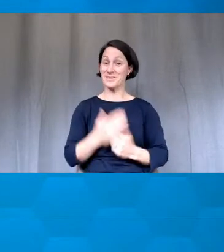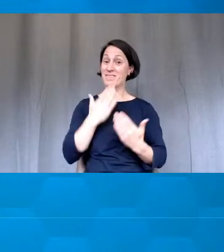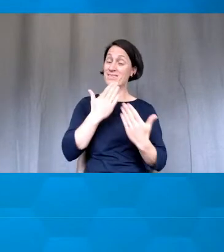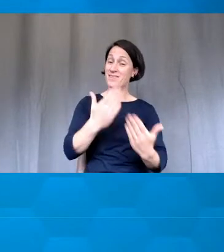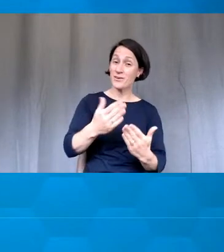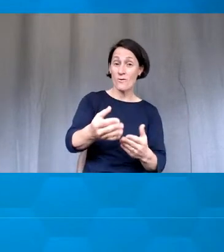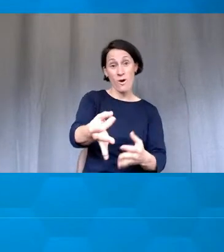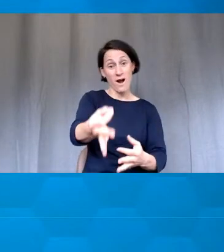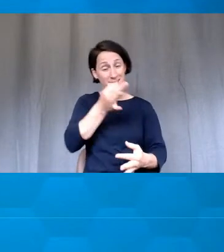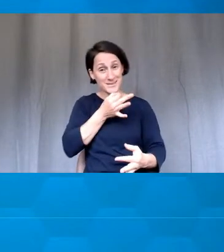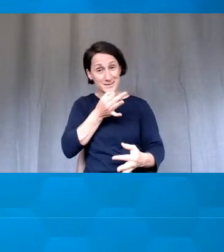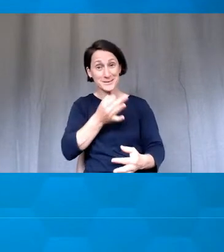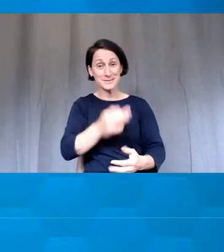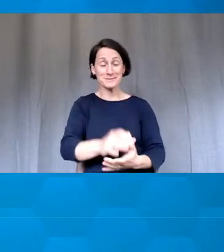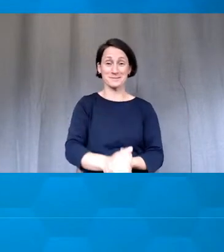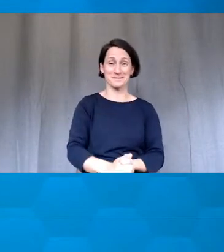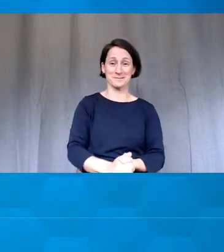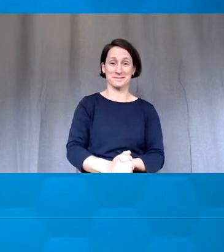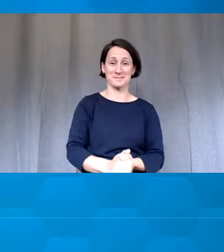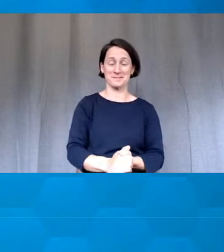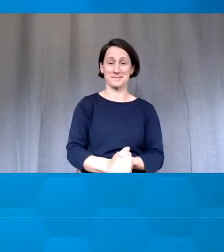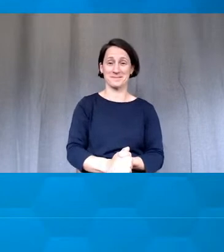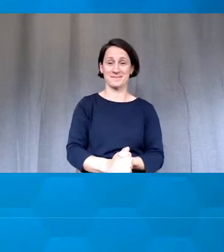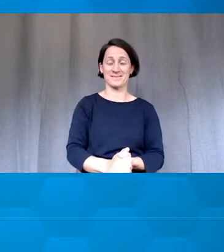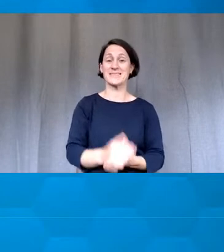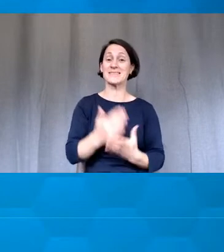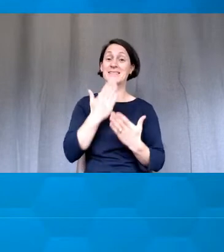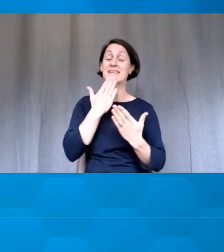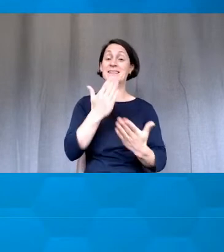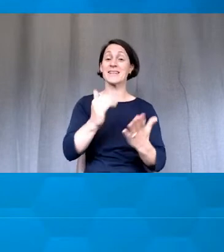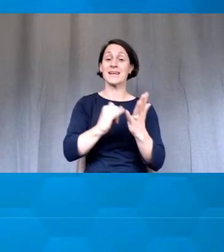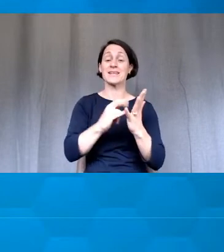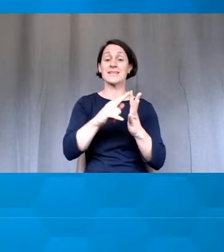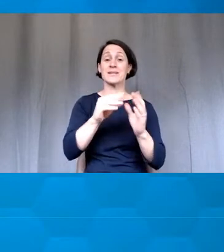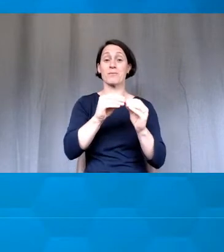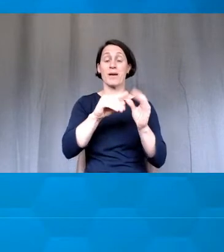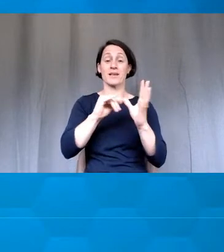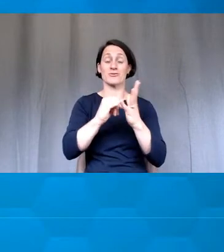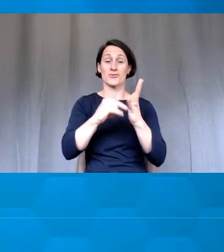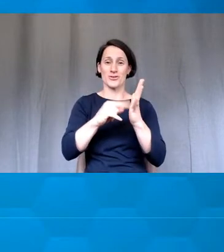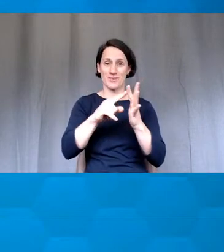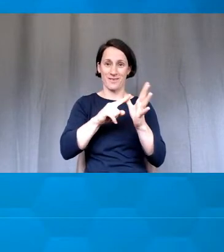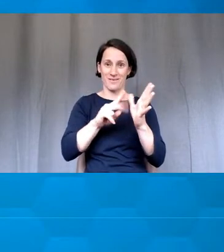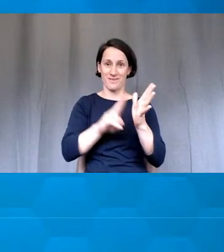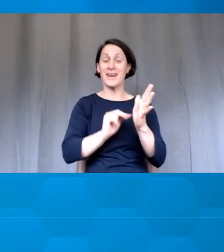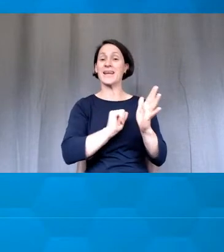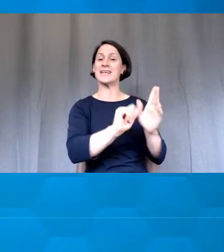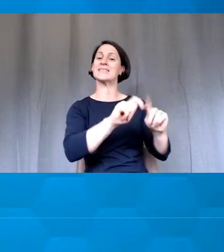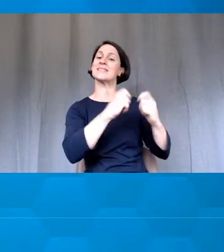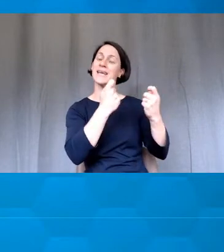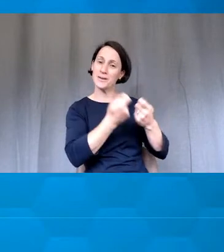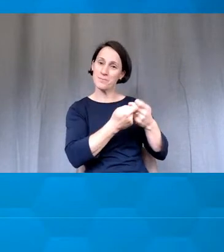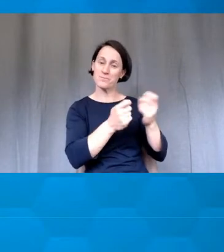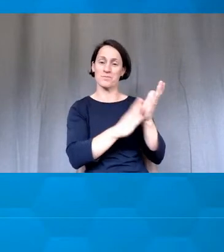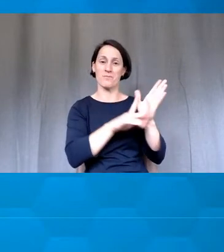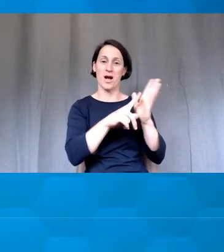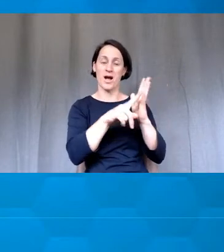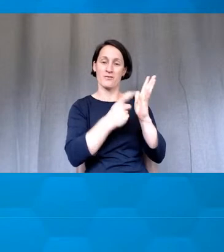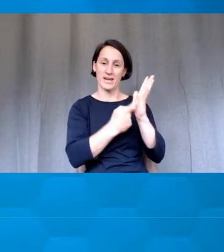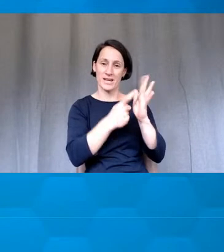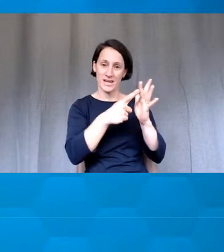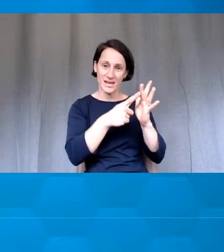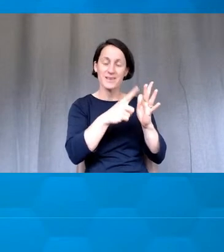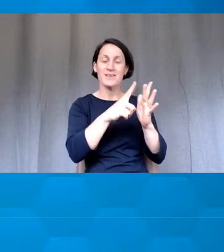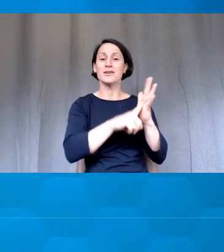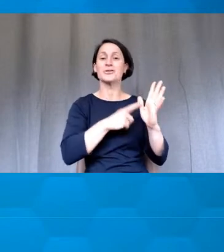questions. And I also would like to thank Sebastian and his team, as well as Mari and Jackie and